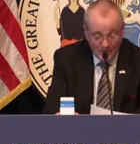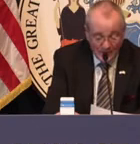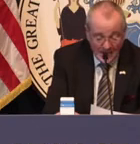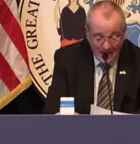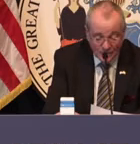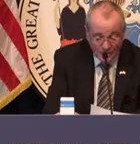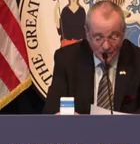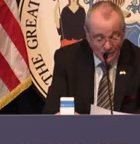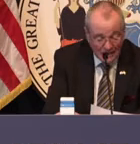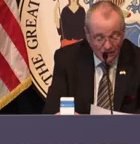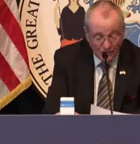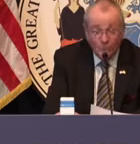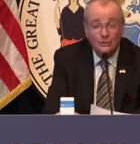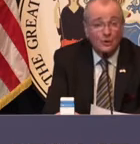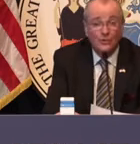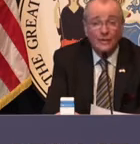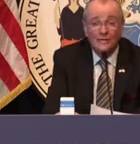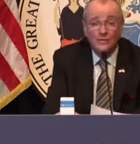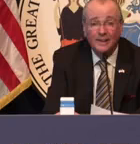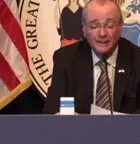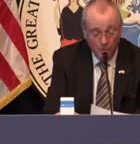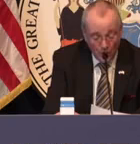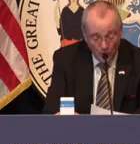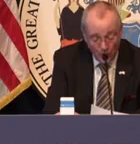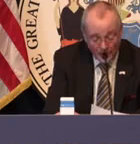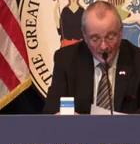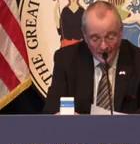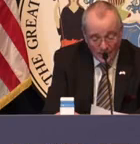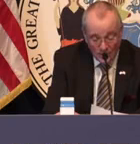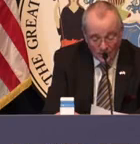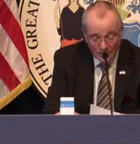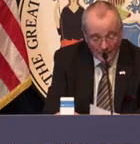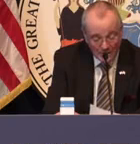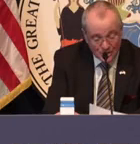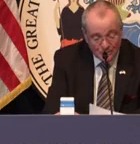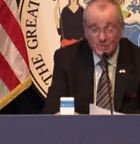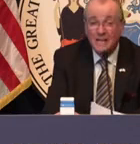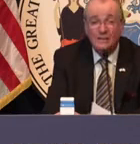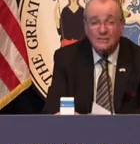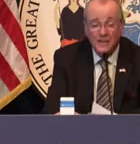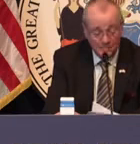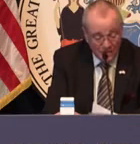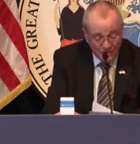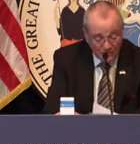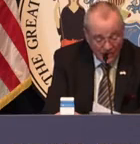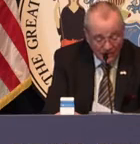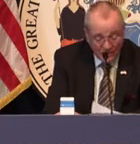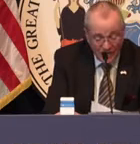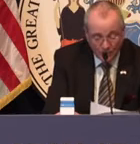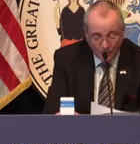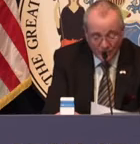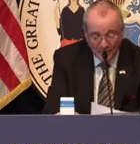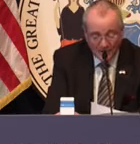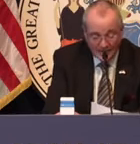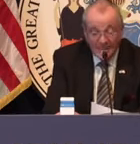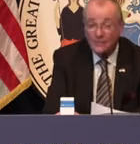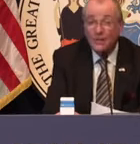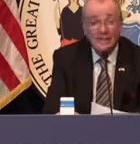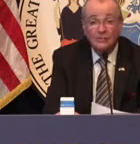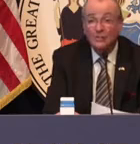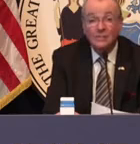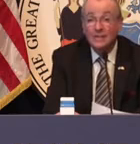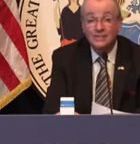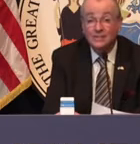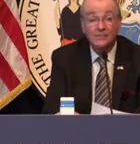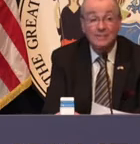remembered in the actions of countless New Jerseyans who are working in their own communities to protect their families, friends, neighbors, and